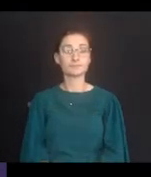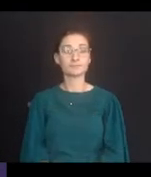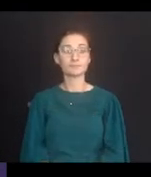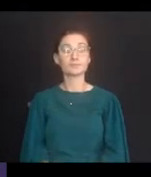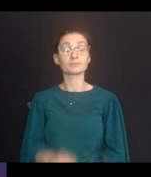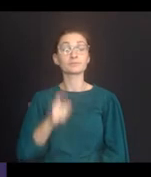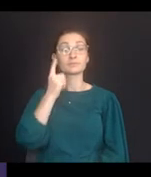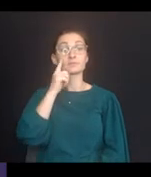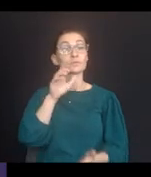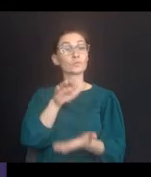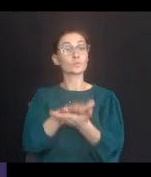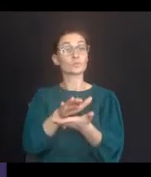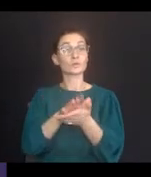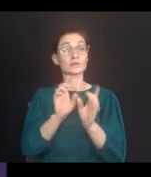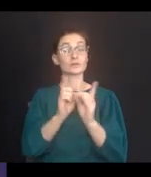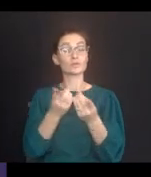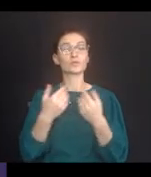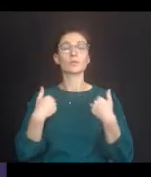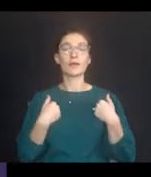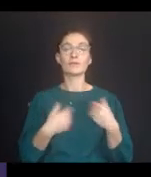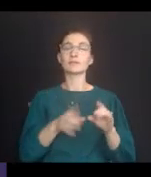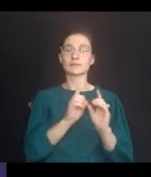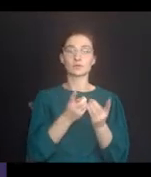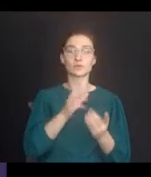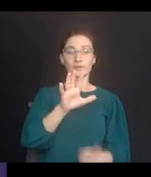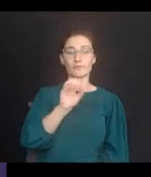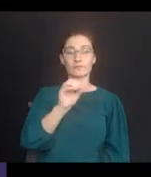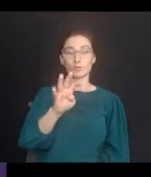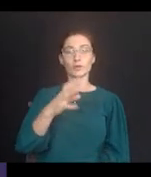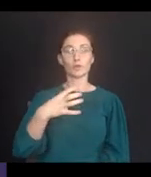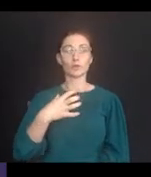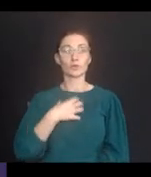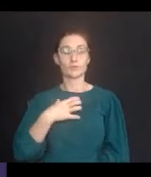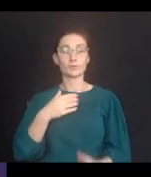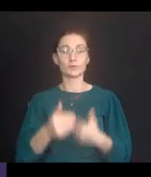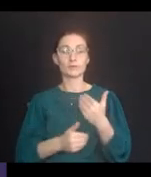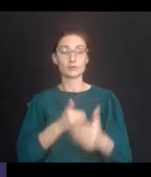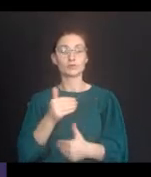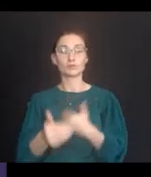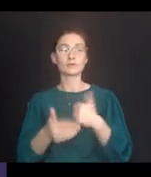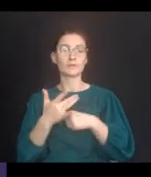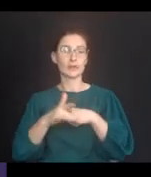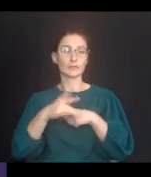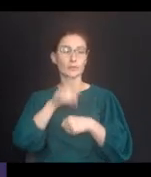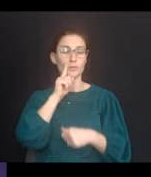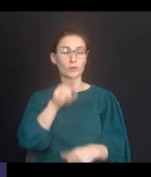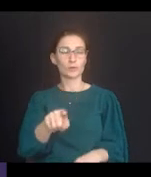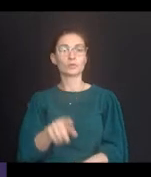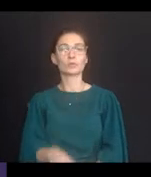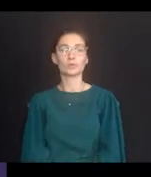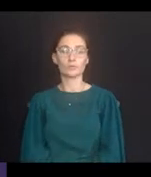In the case of school districts, you have District 504 grievance procedures available to you.